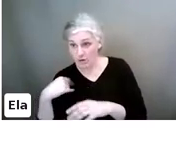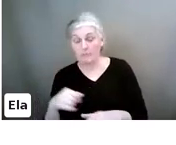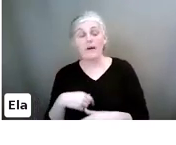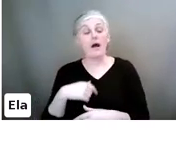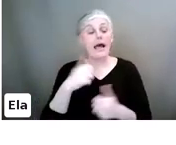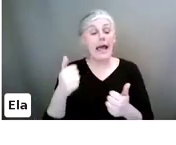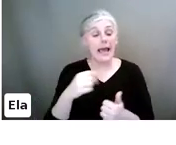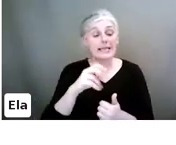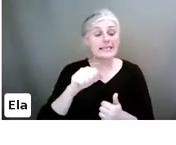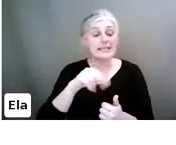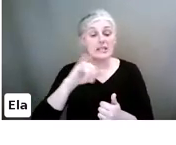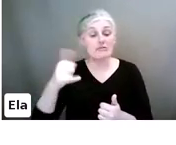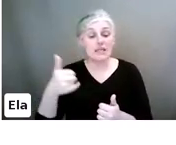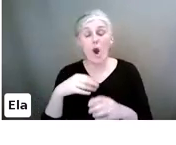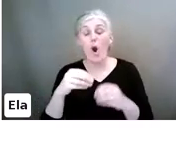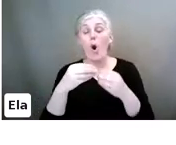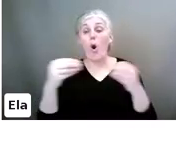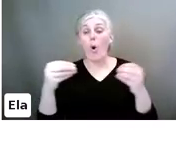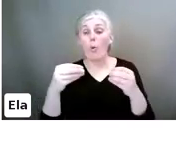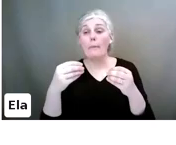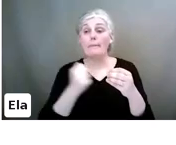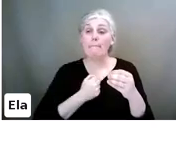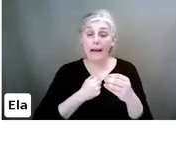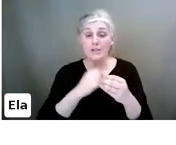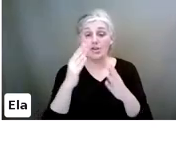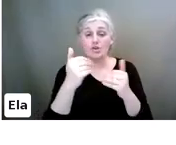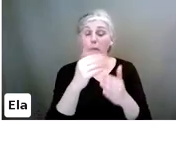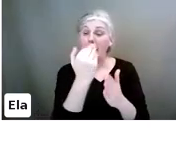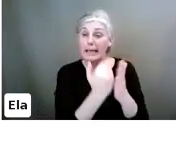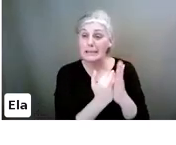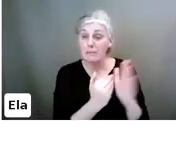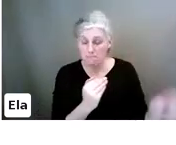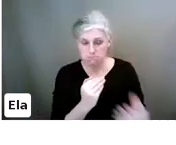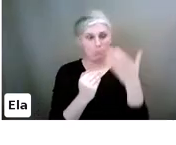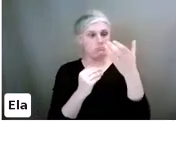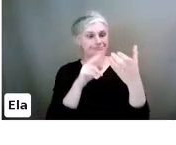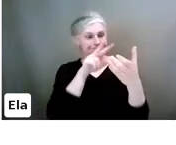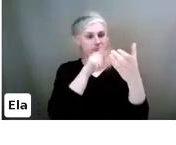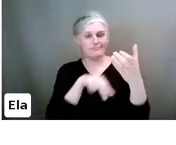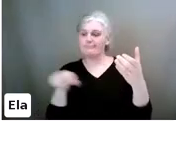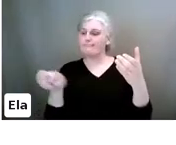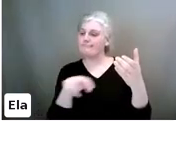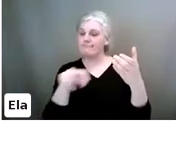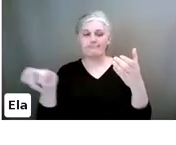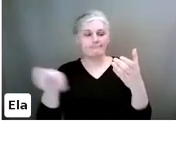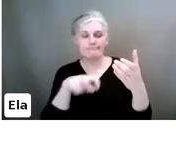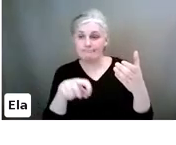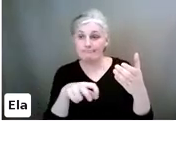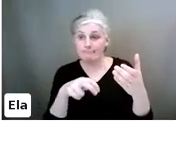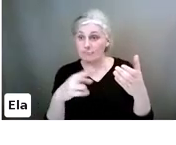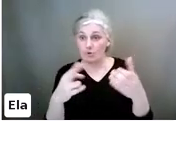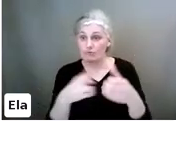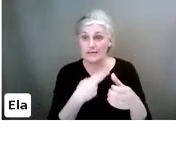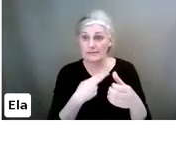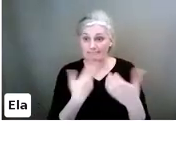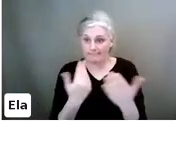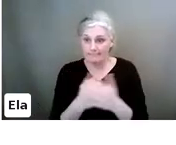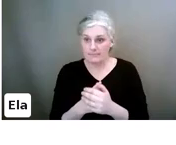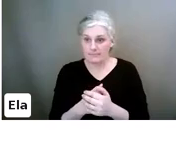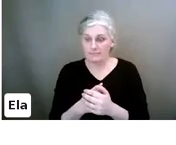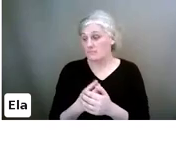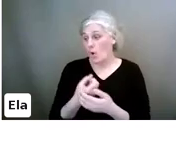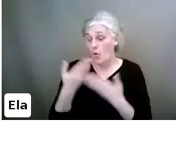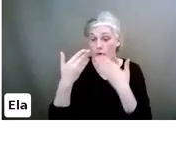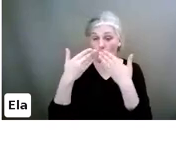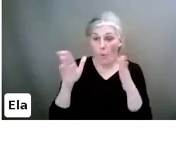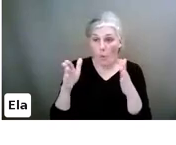things that you told us. So, you're not going into your device. Because it's a distraction the minute you go in. It pulls you in. Open WhatsApp.